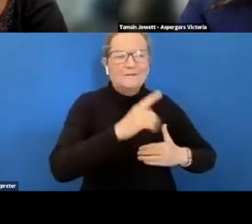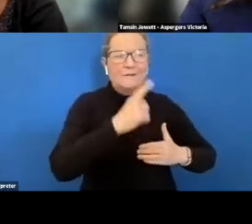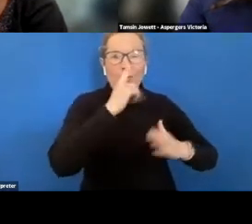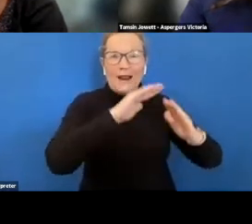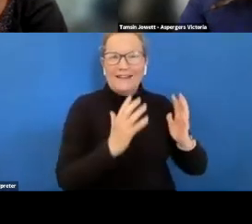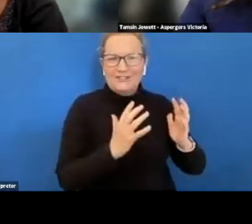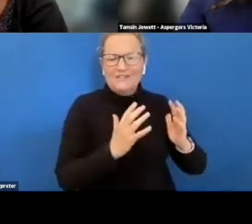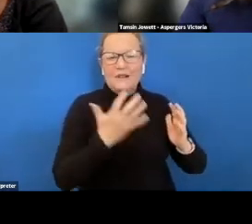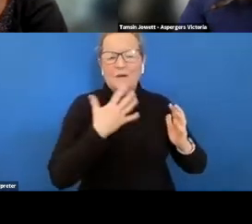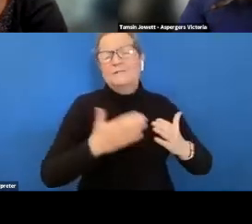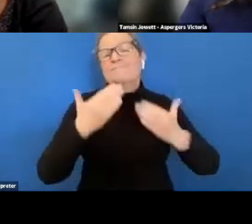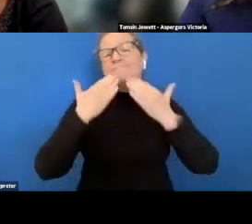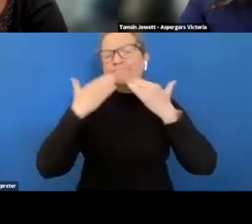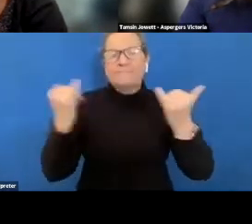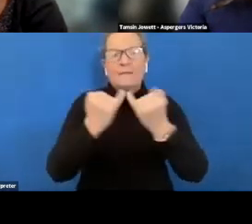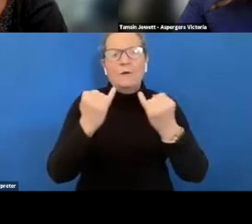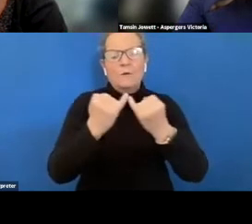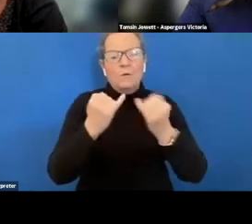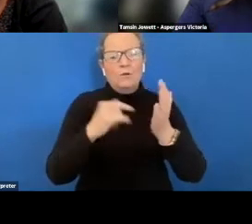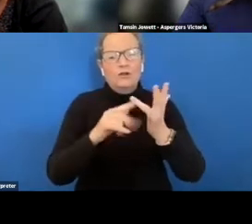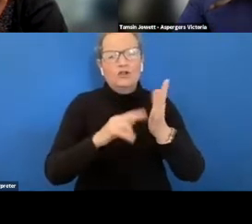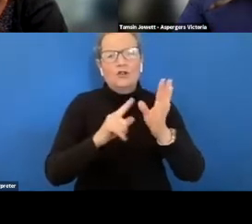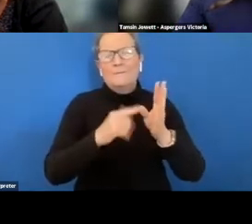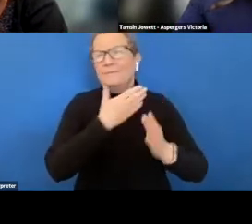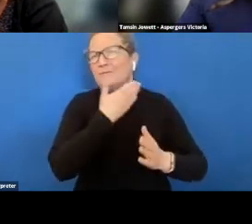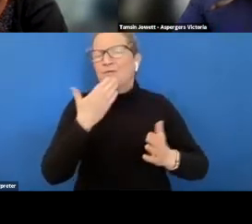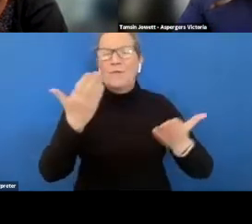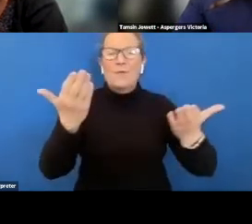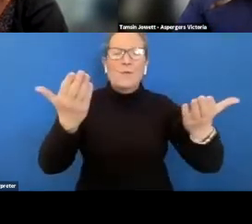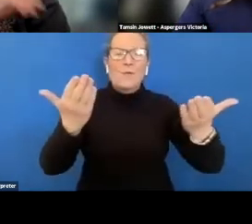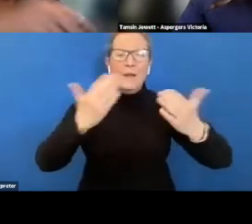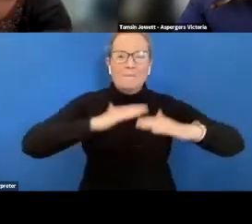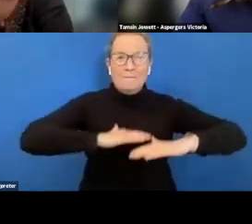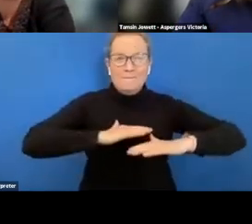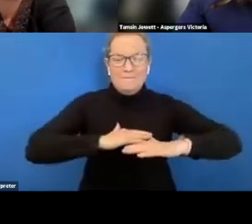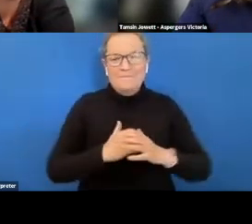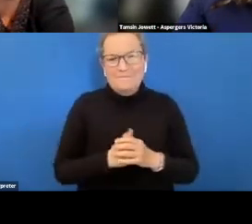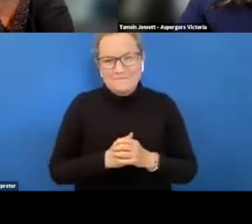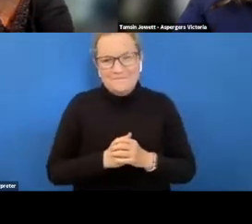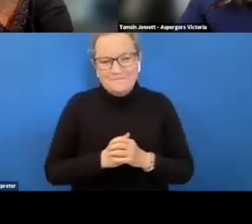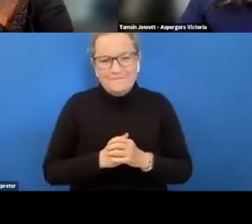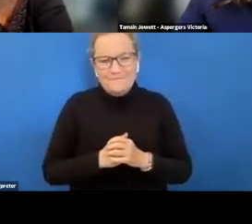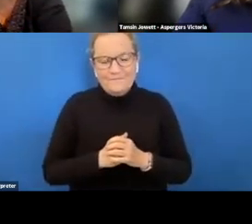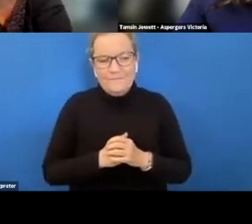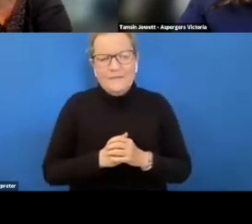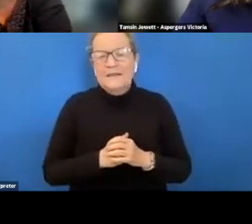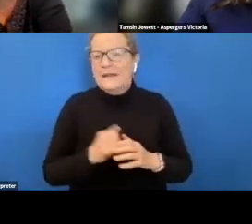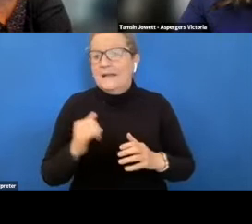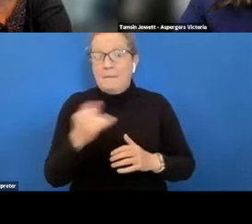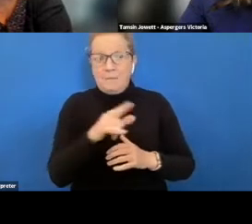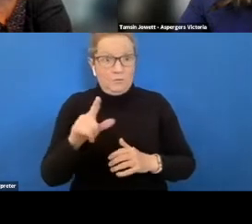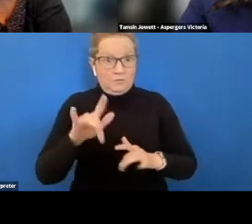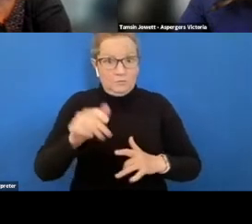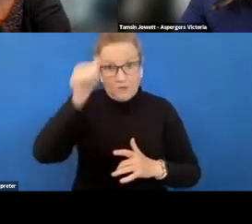like to say thank you to uncle tony for his beautiful welcome today um if you weren't aware autistic unemployment is the